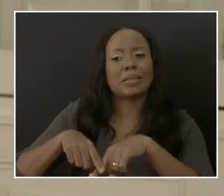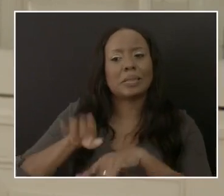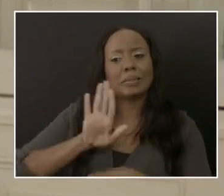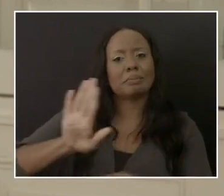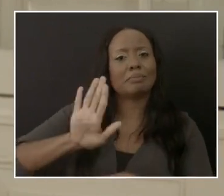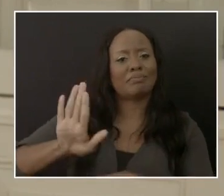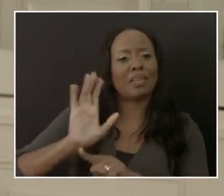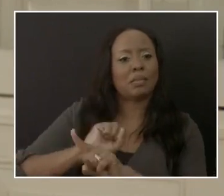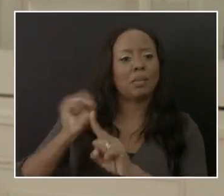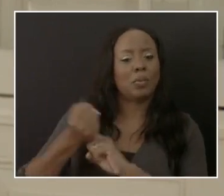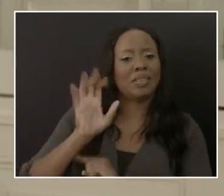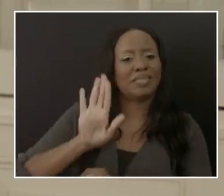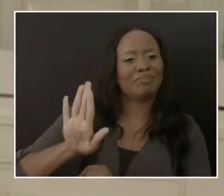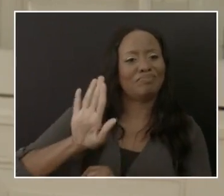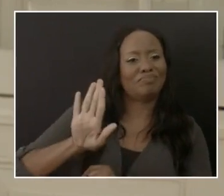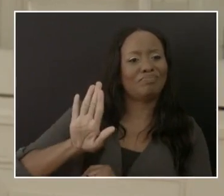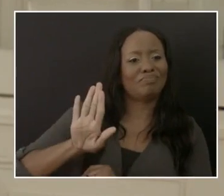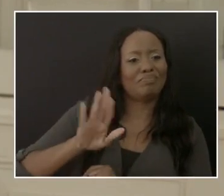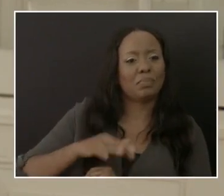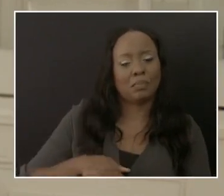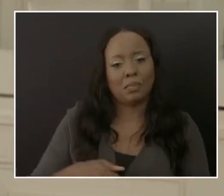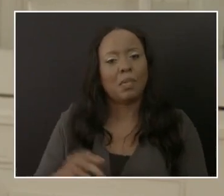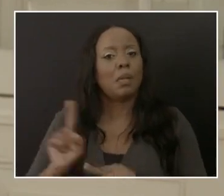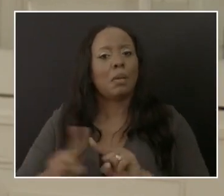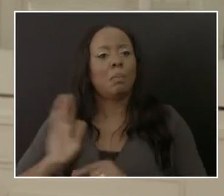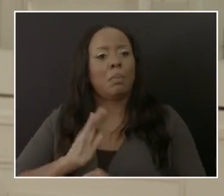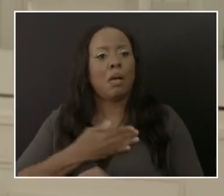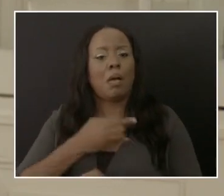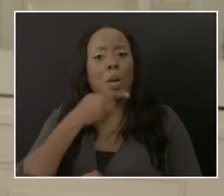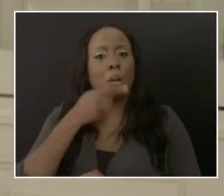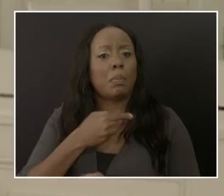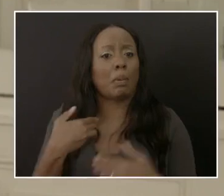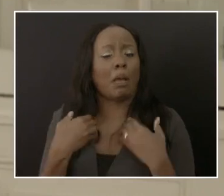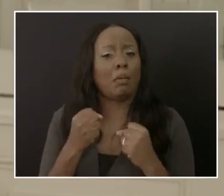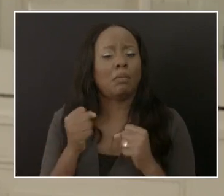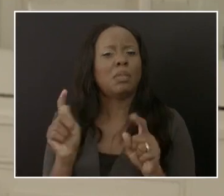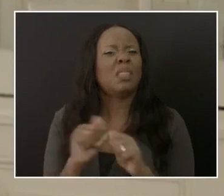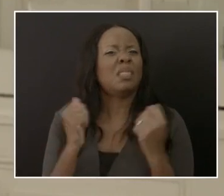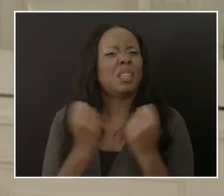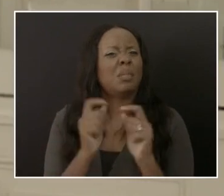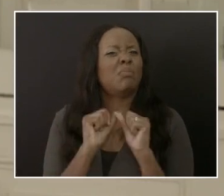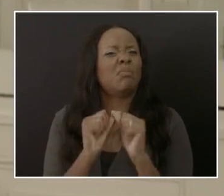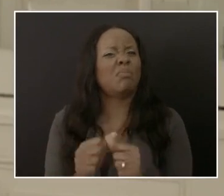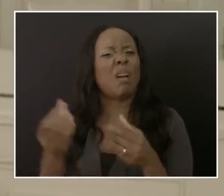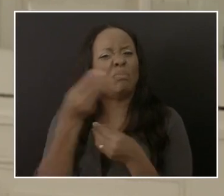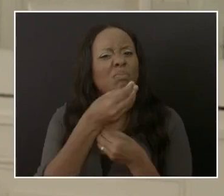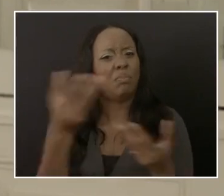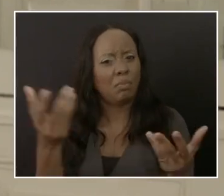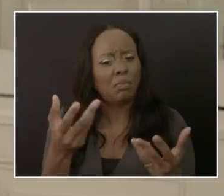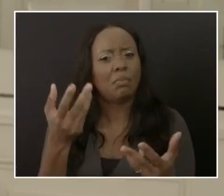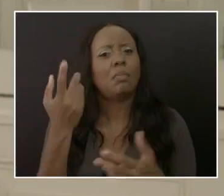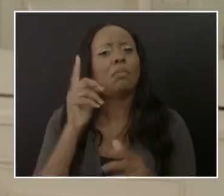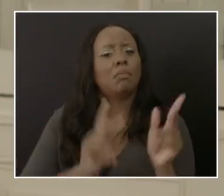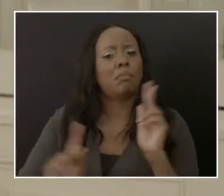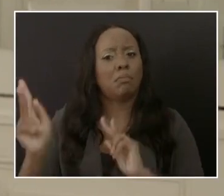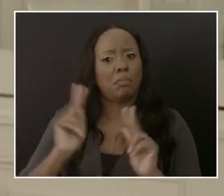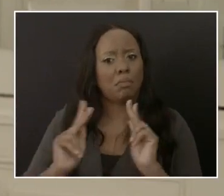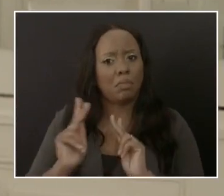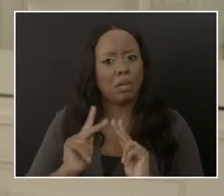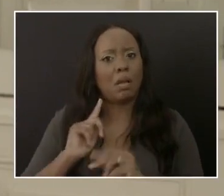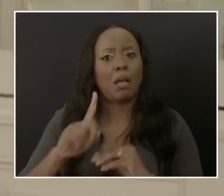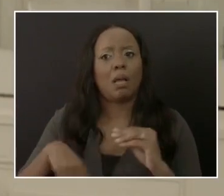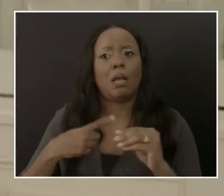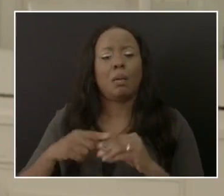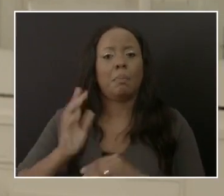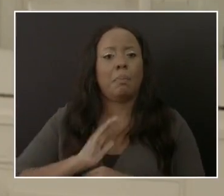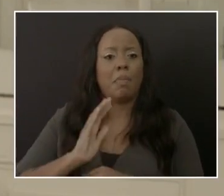But the public health team will continue to give sound advice to policymakers with respect to